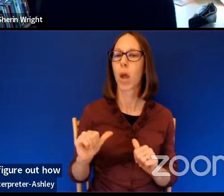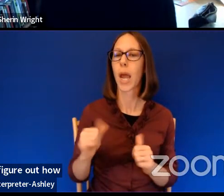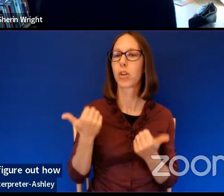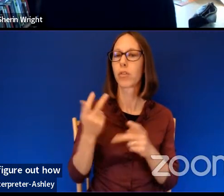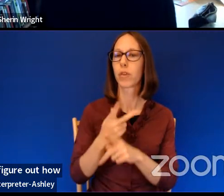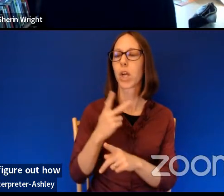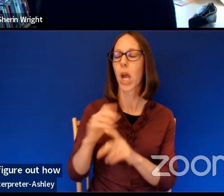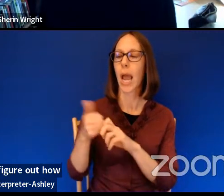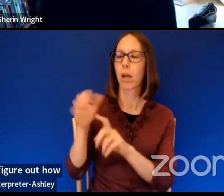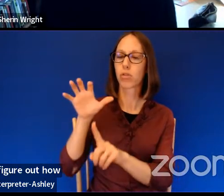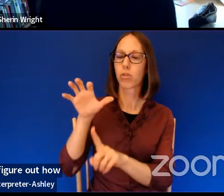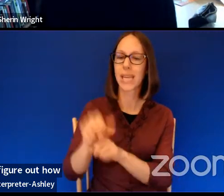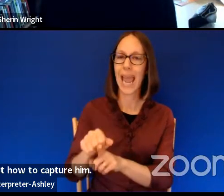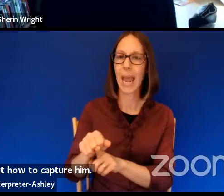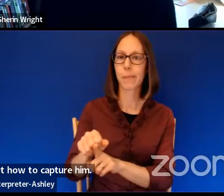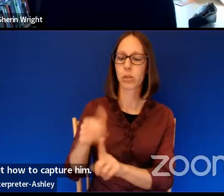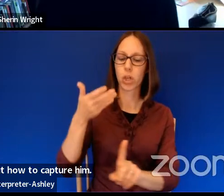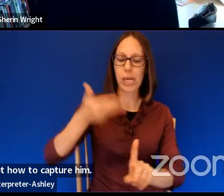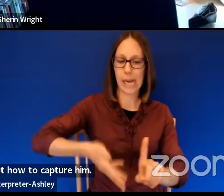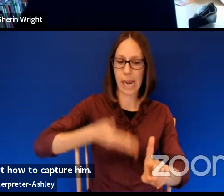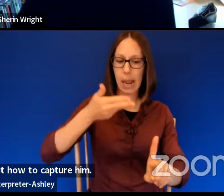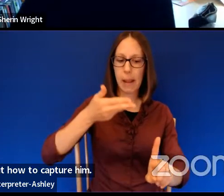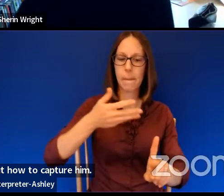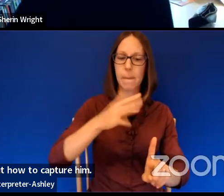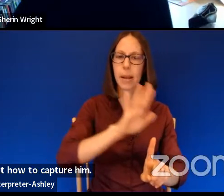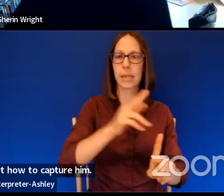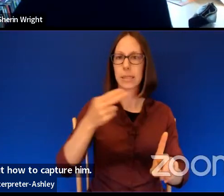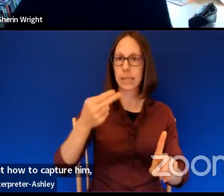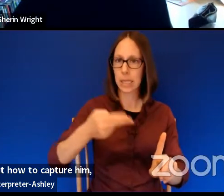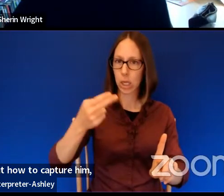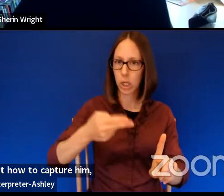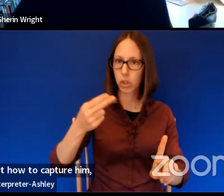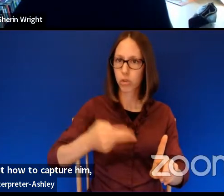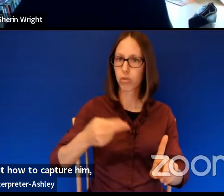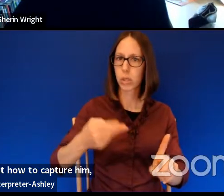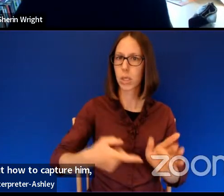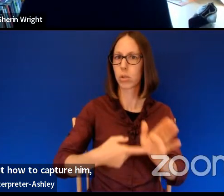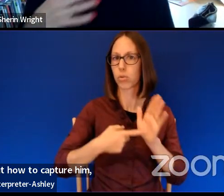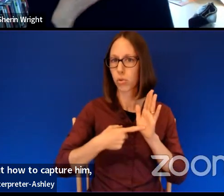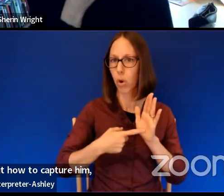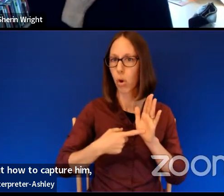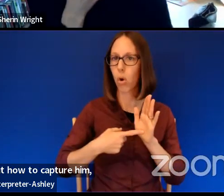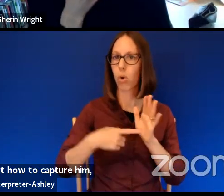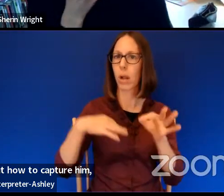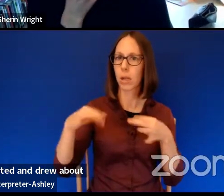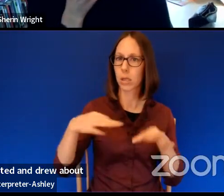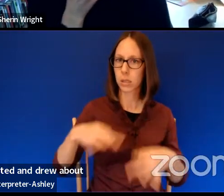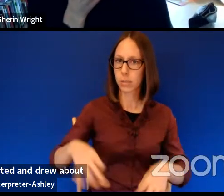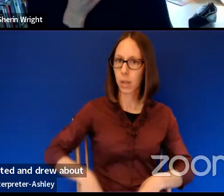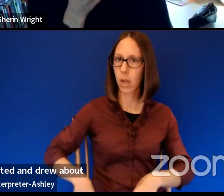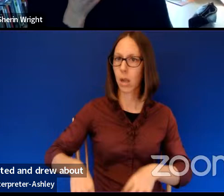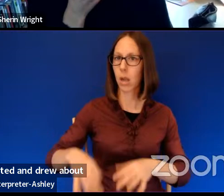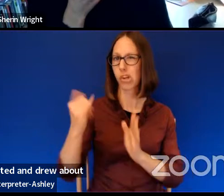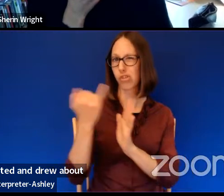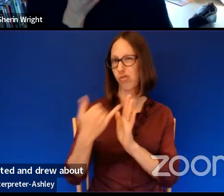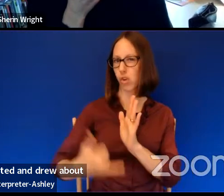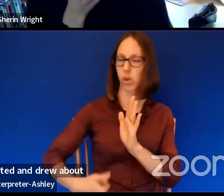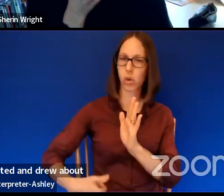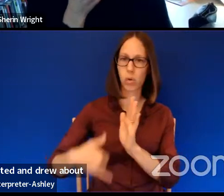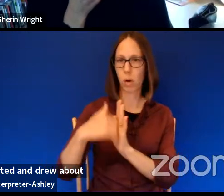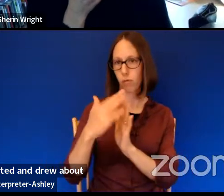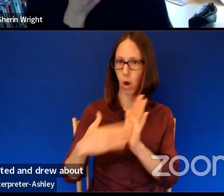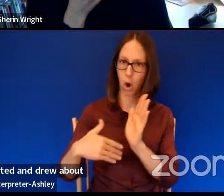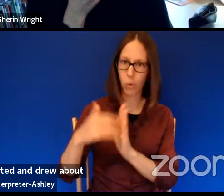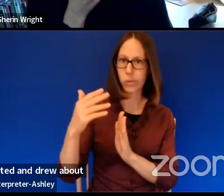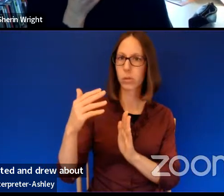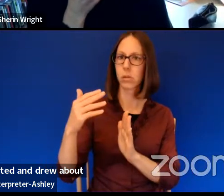him, but also this history that he painted and, uh, uh, drew about and, and wrote, you know, lines